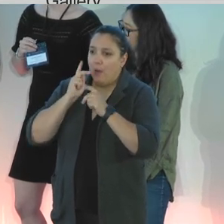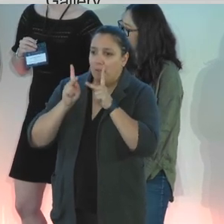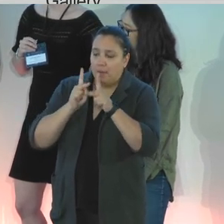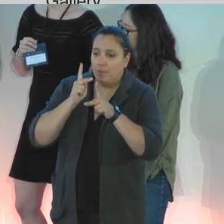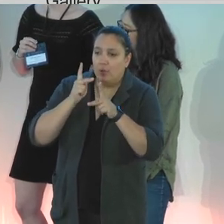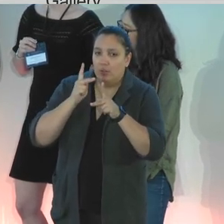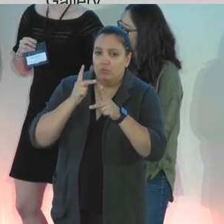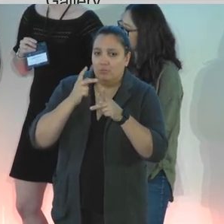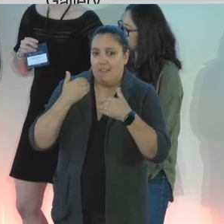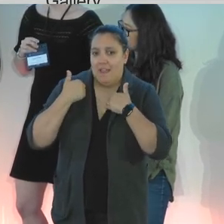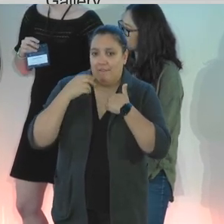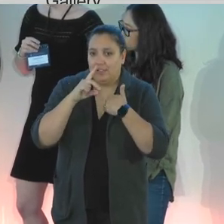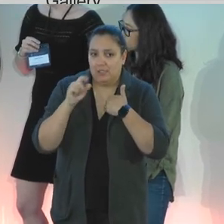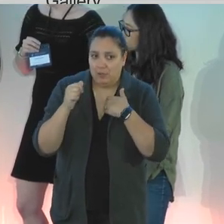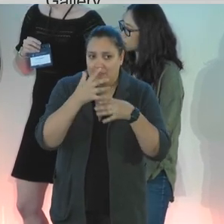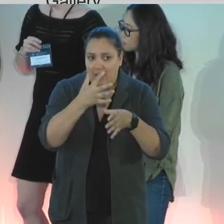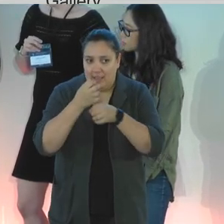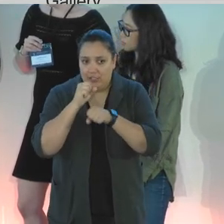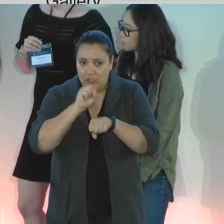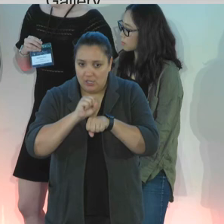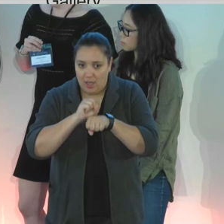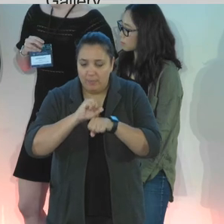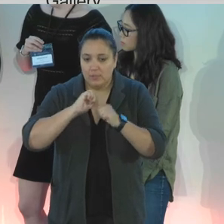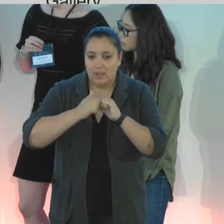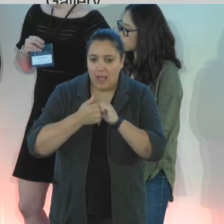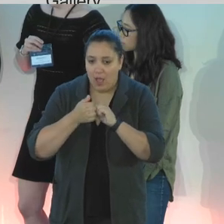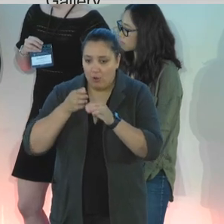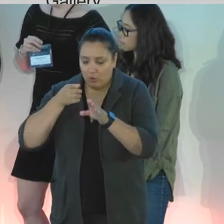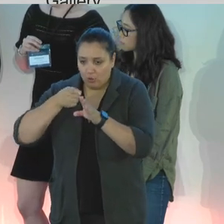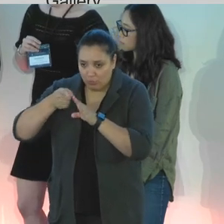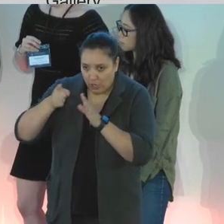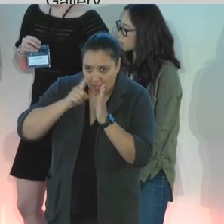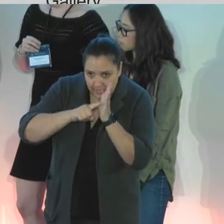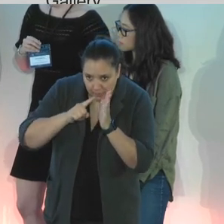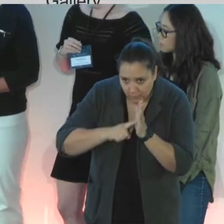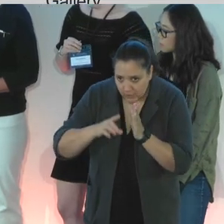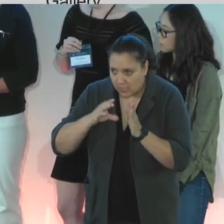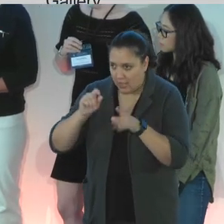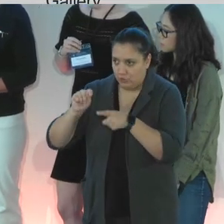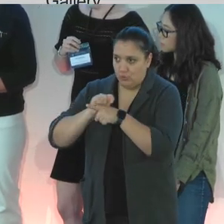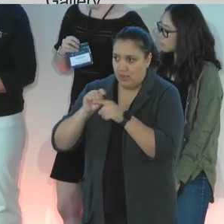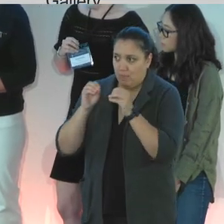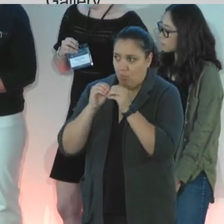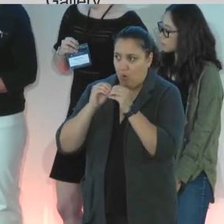disabilities get jobs and make, yeah, career exploration and training more accessible.